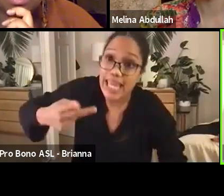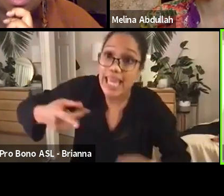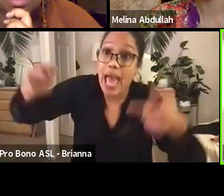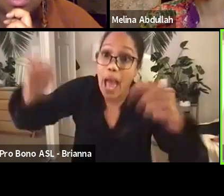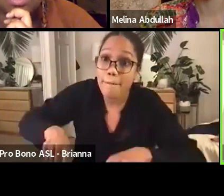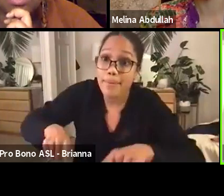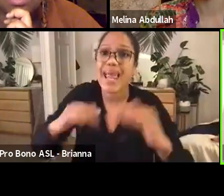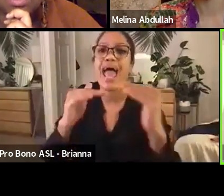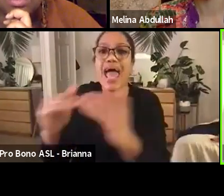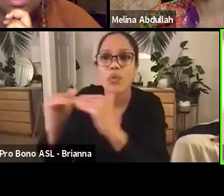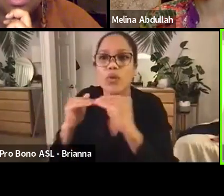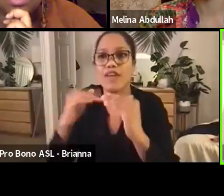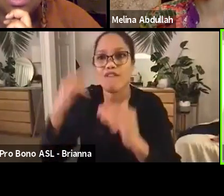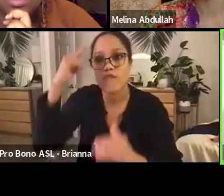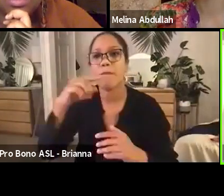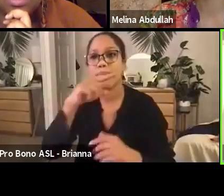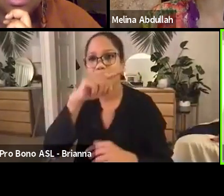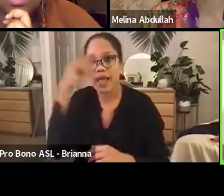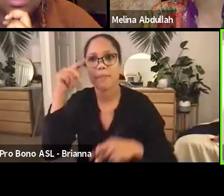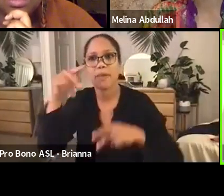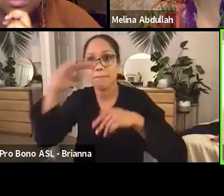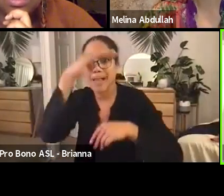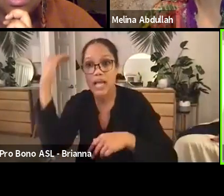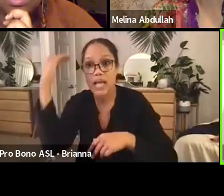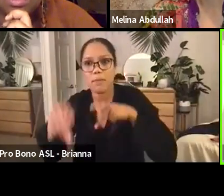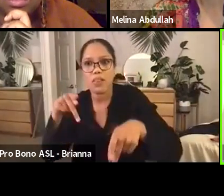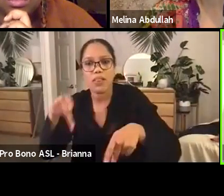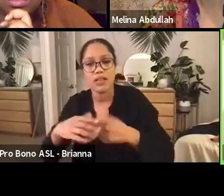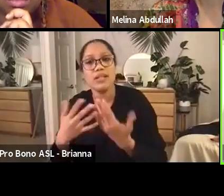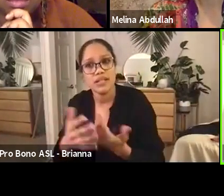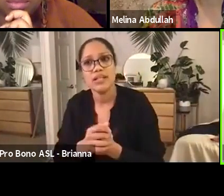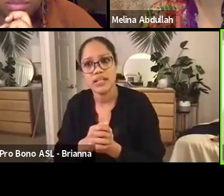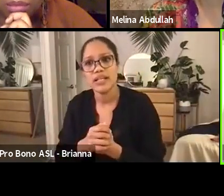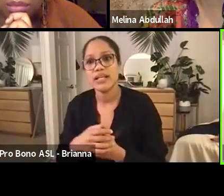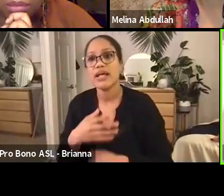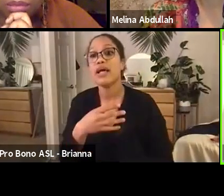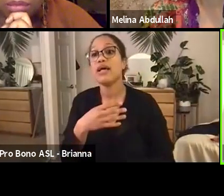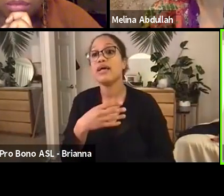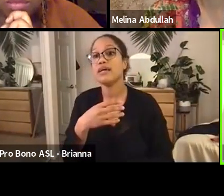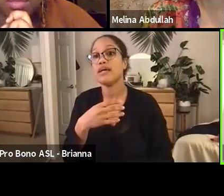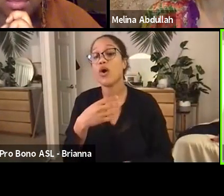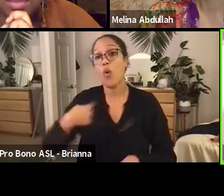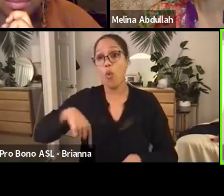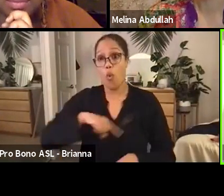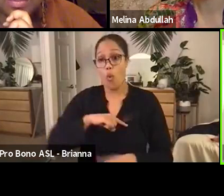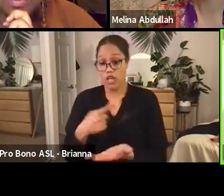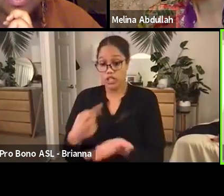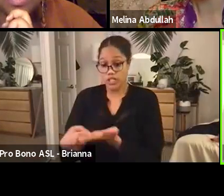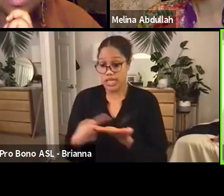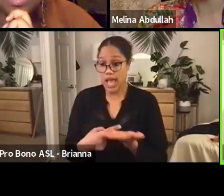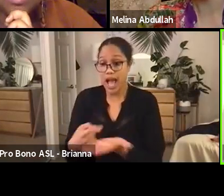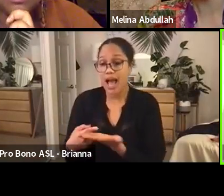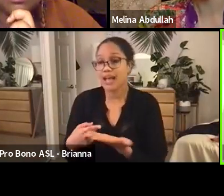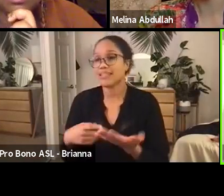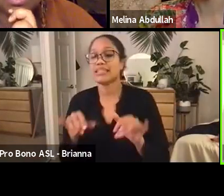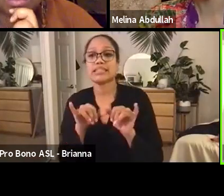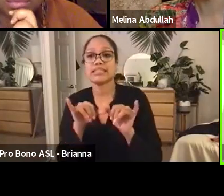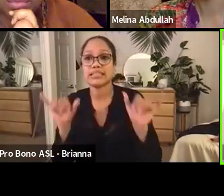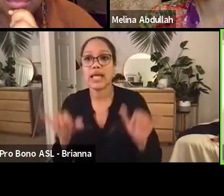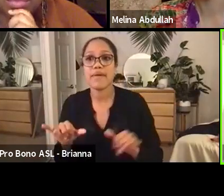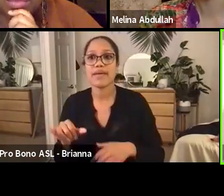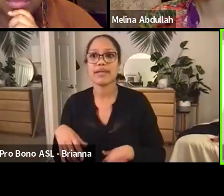in my opinion, reparations for the 21st century. And when we talk about all of the systemic, um,